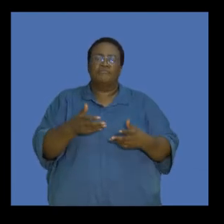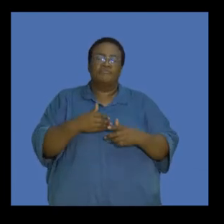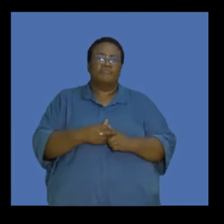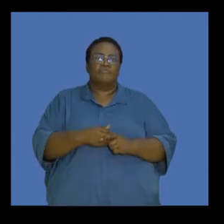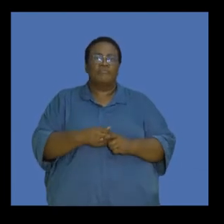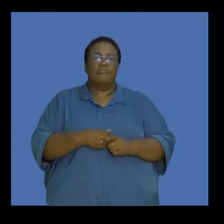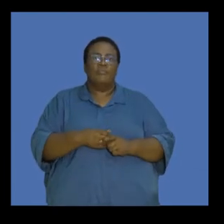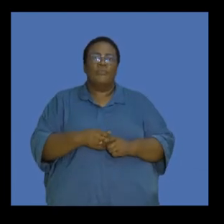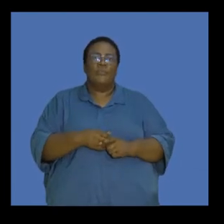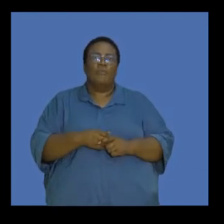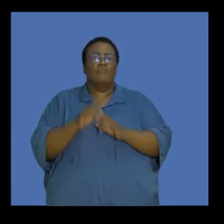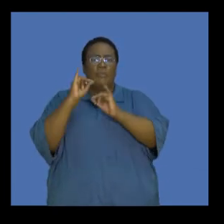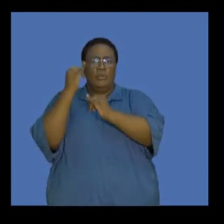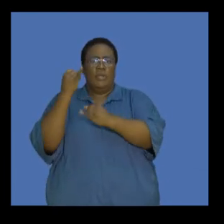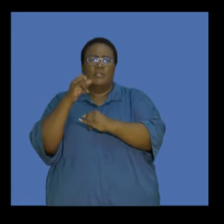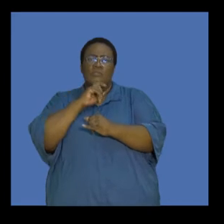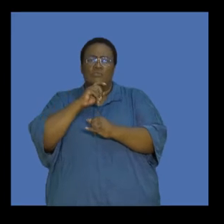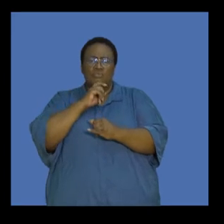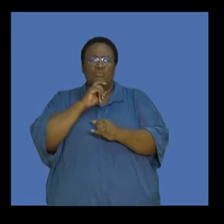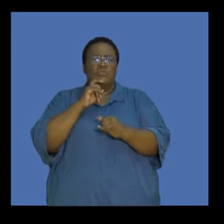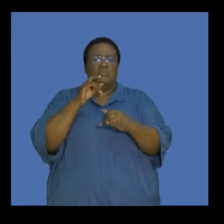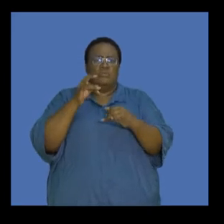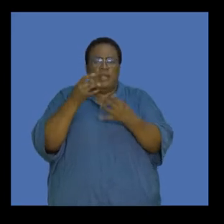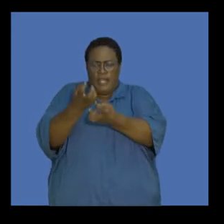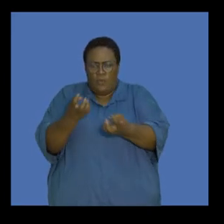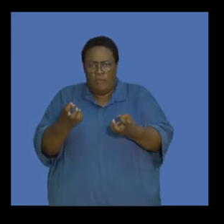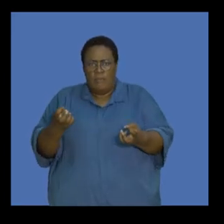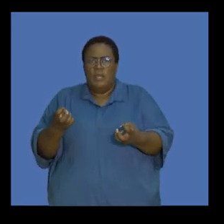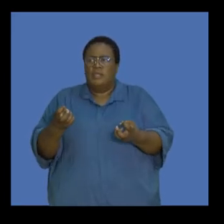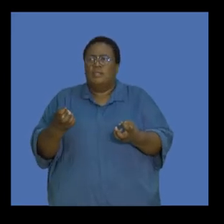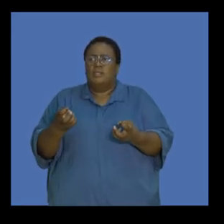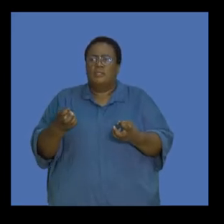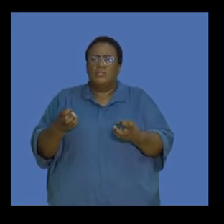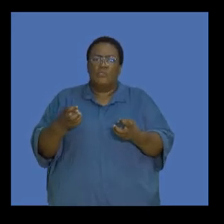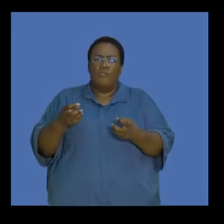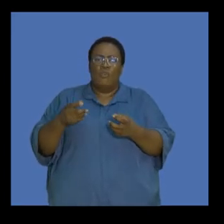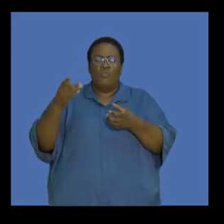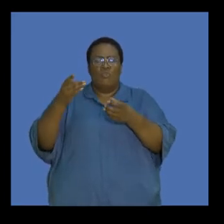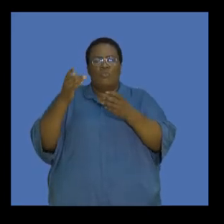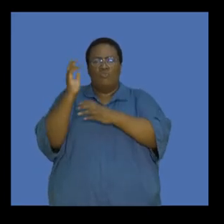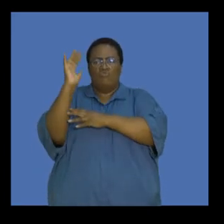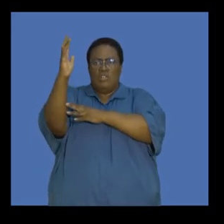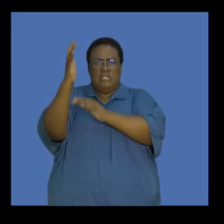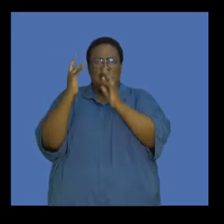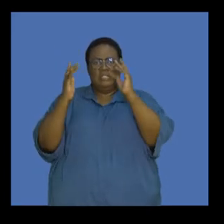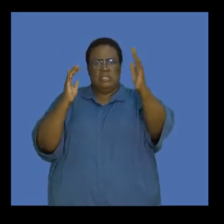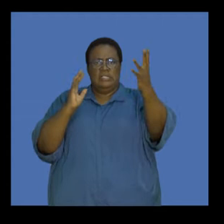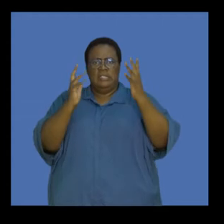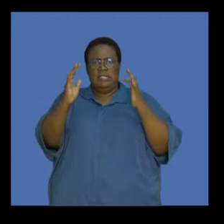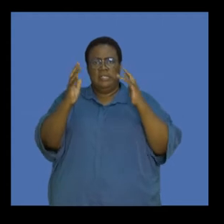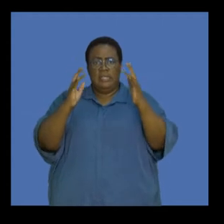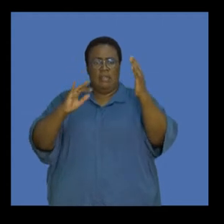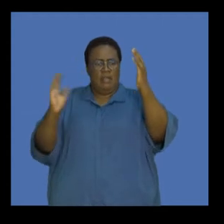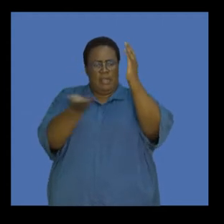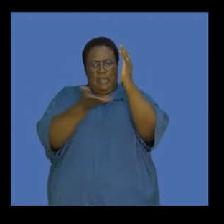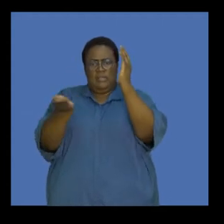Forestry, in terms of the industry that uses power tools to actually remove these trees, and the impact of